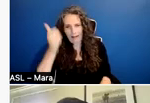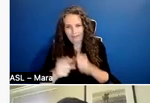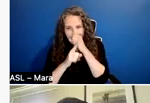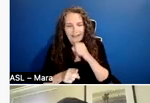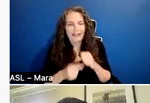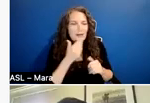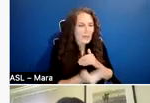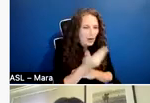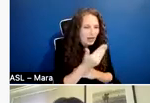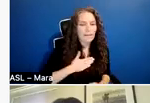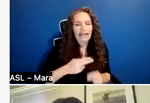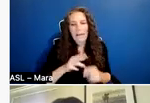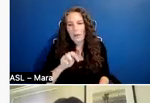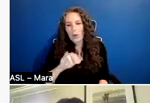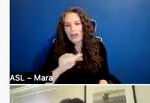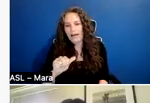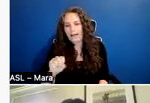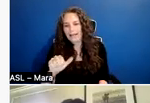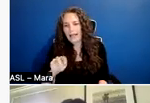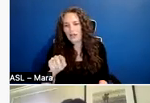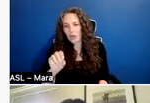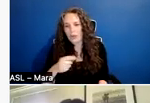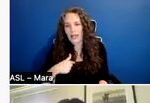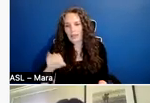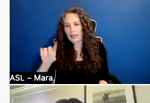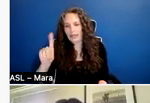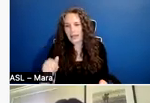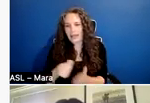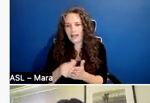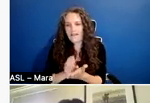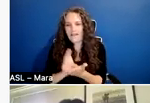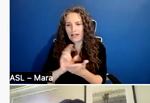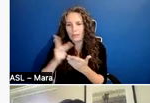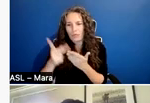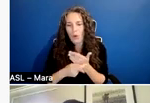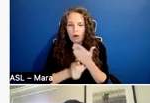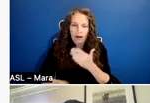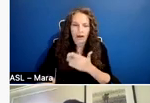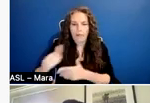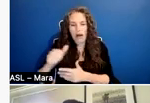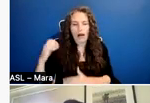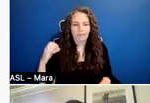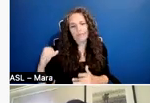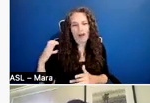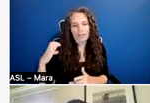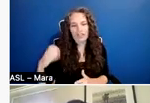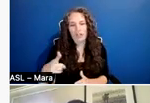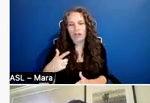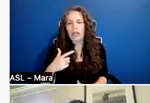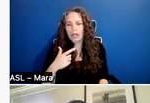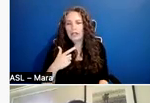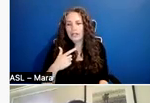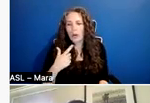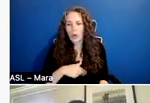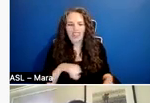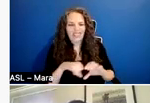Santos. I am the IDA Funds Program Officer. And we did a big bio